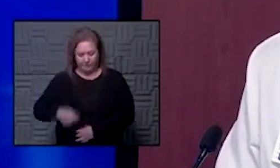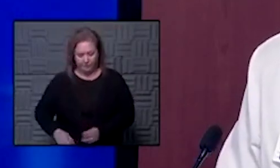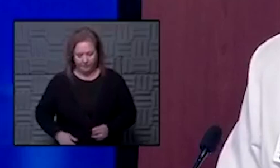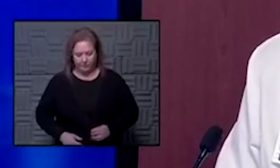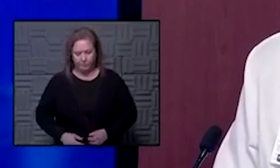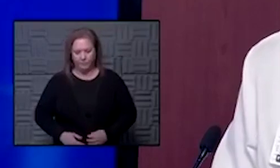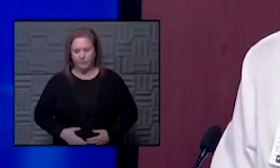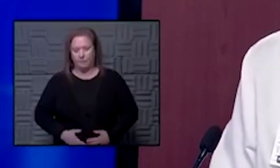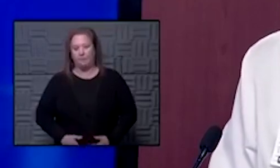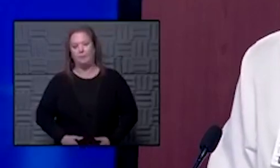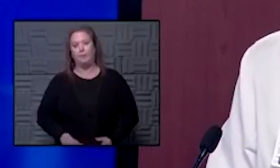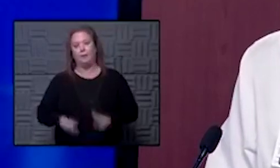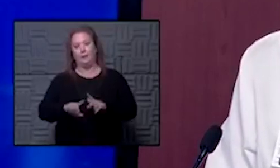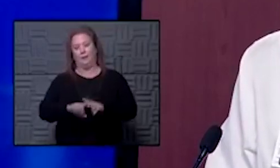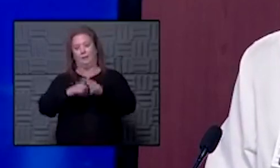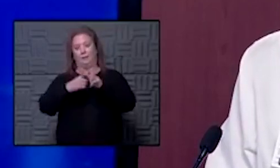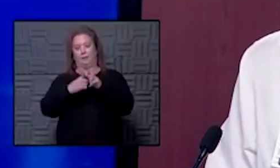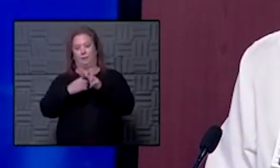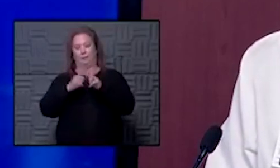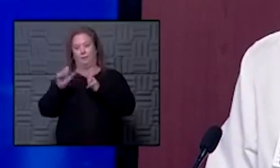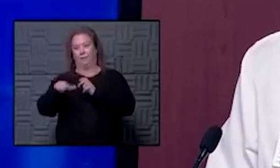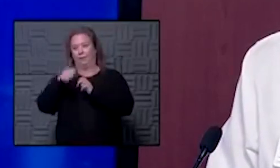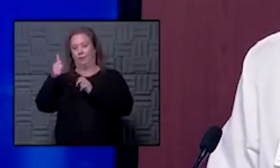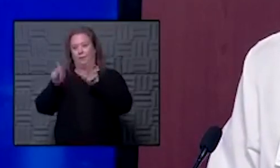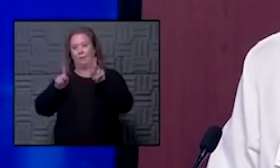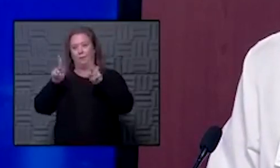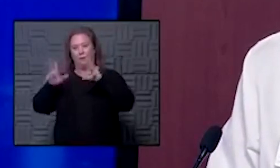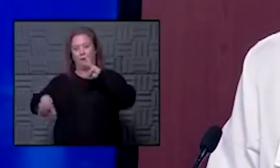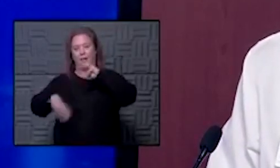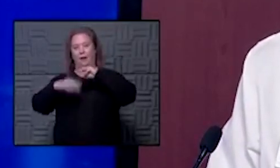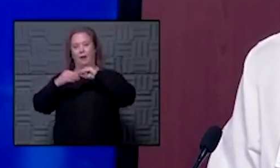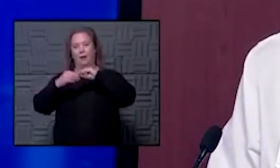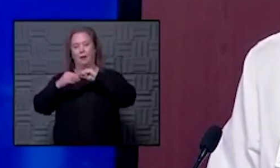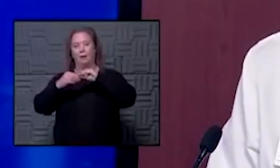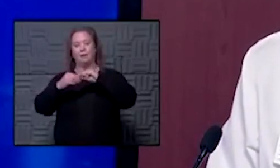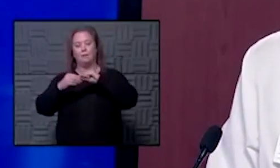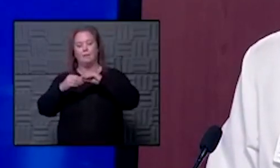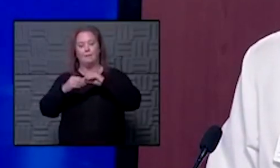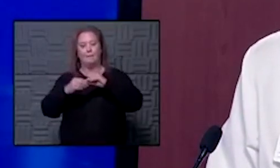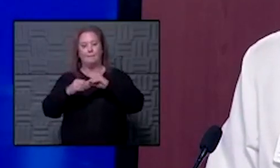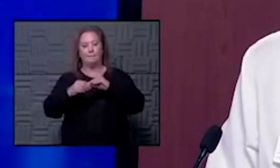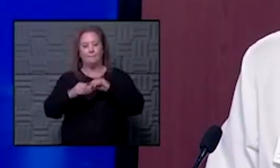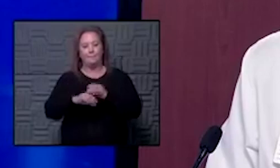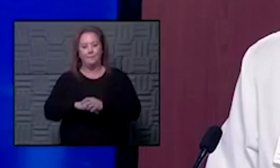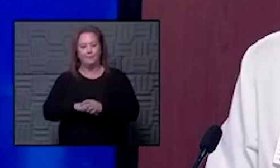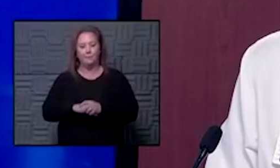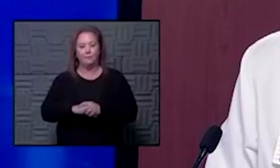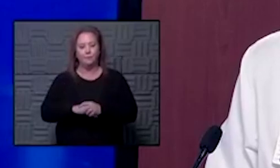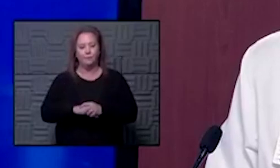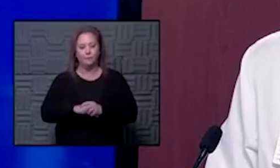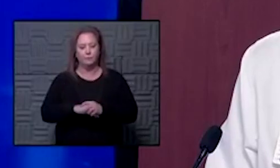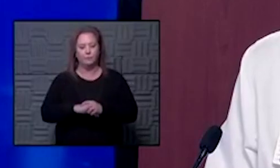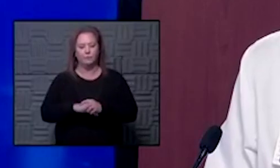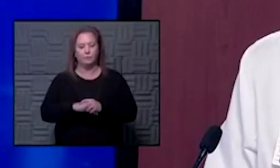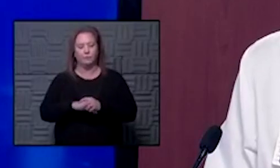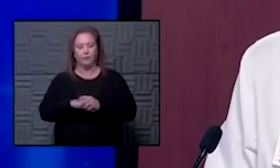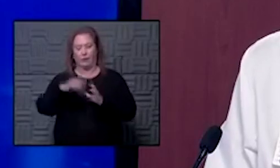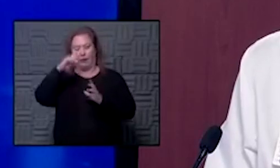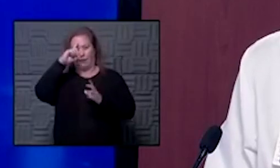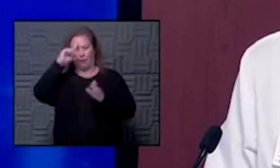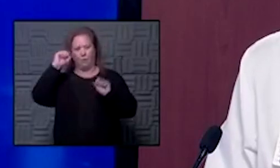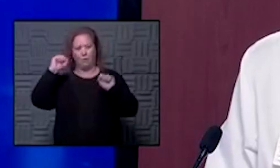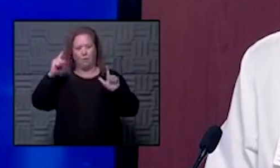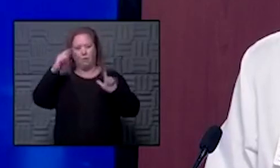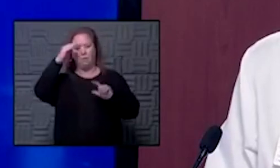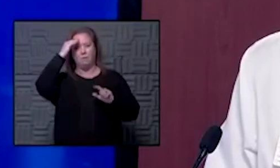i may start and there may be some others that have um things to add um i think we all